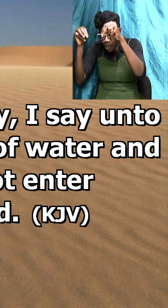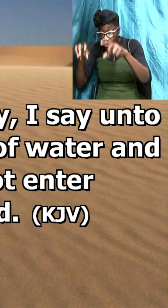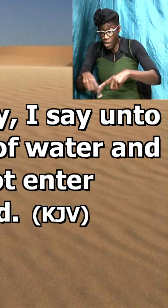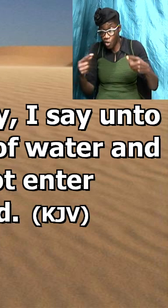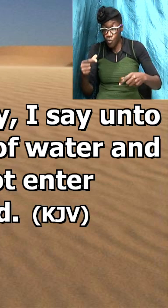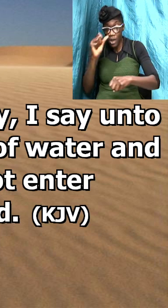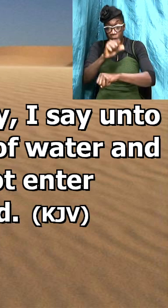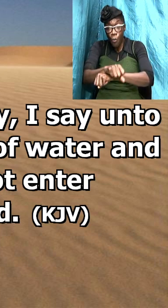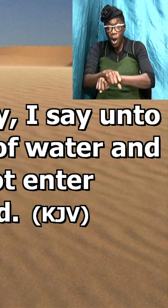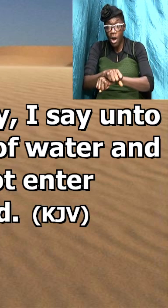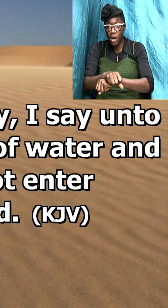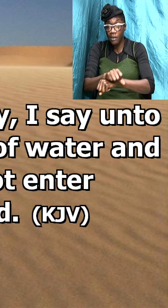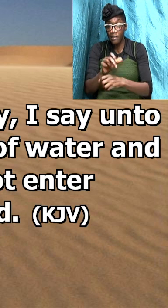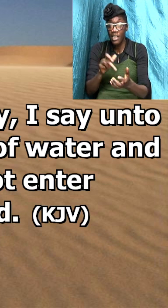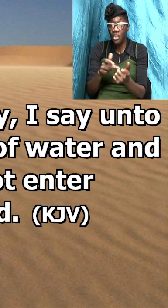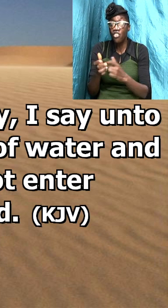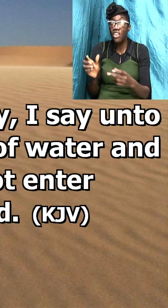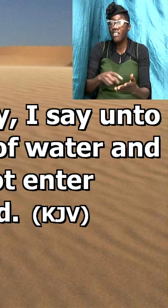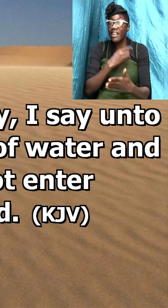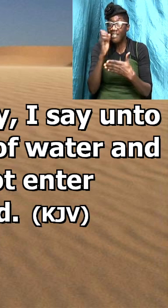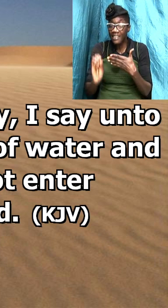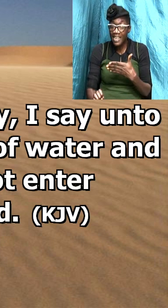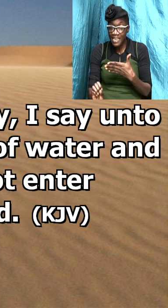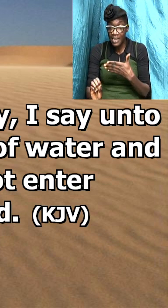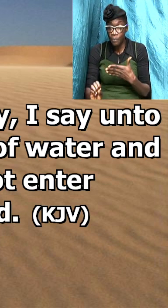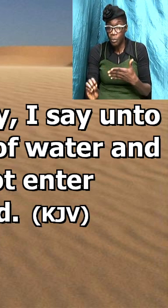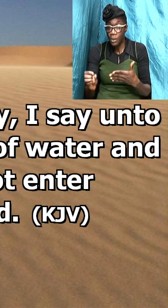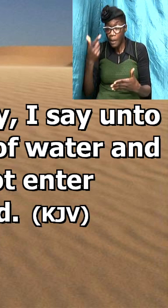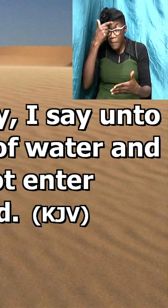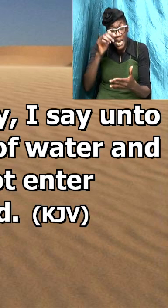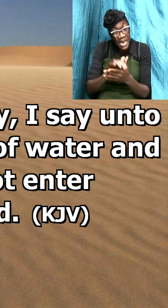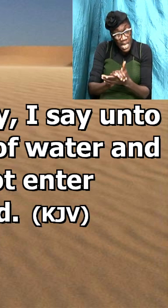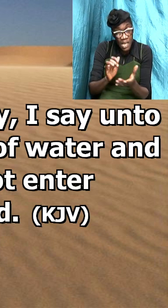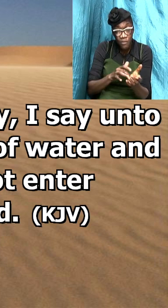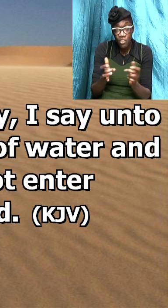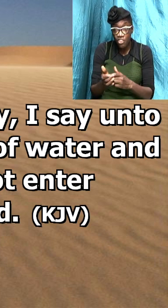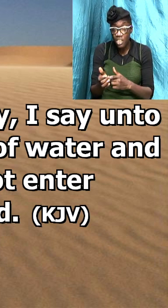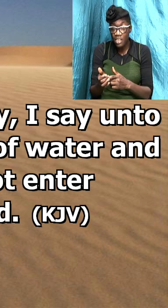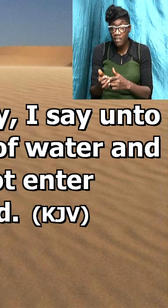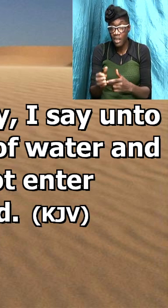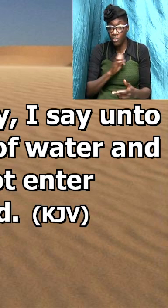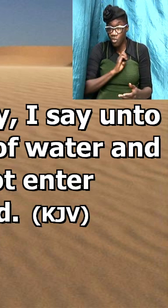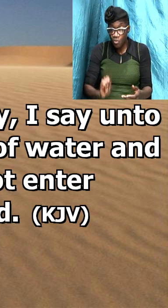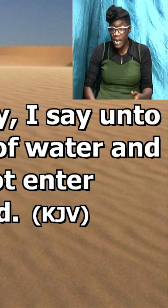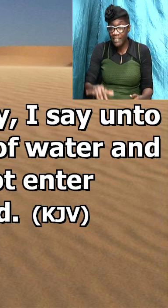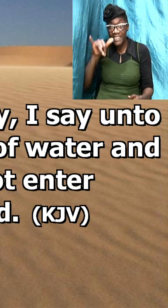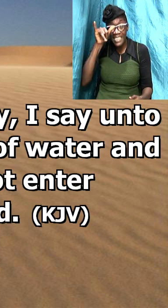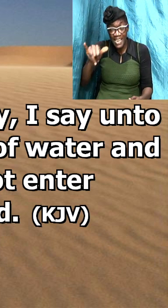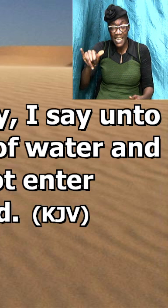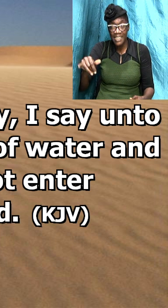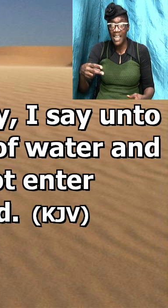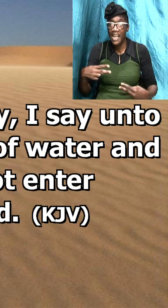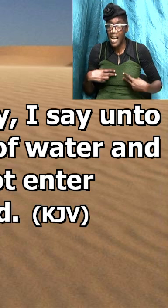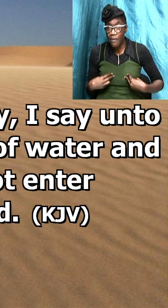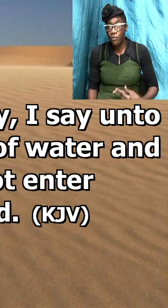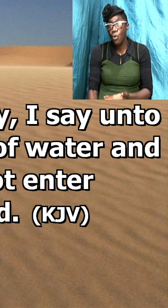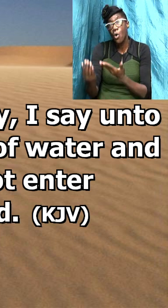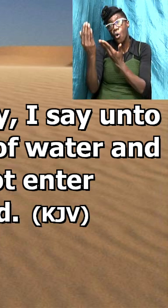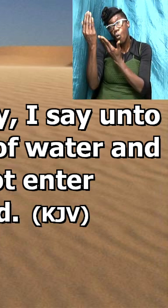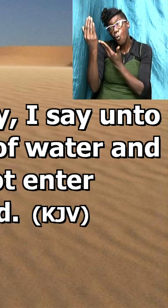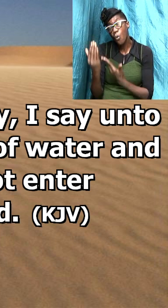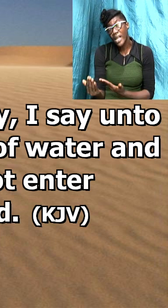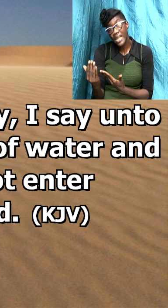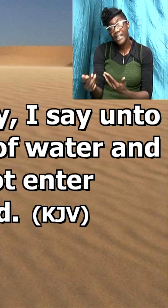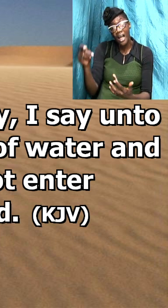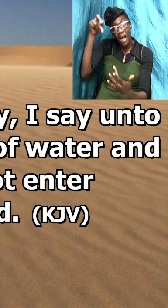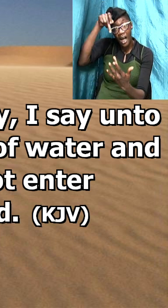they believed on Jesus Christ but yet they had to tarry until